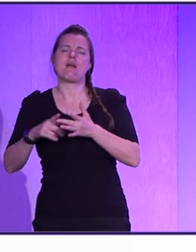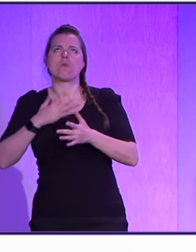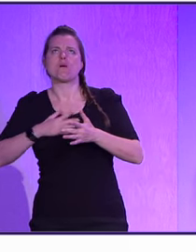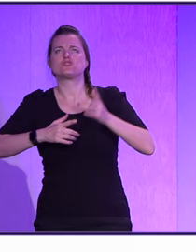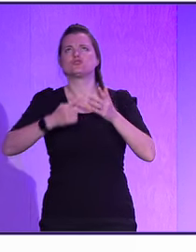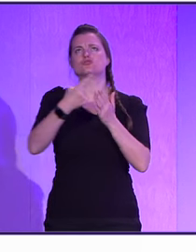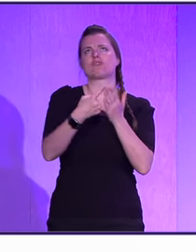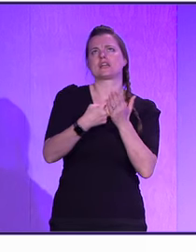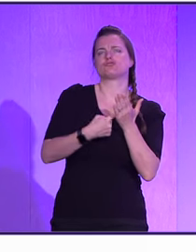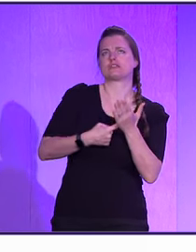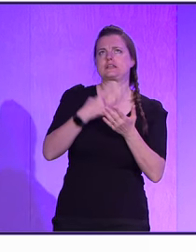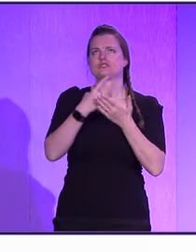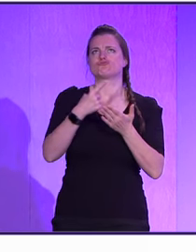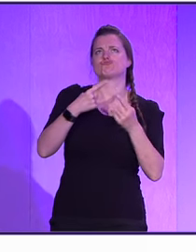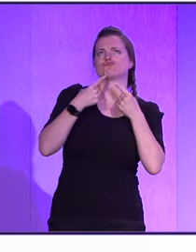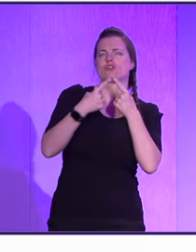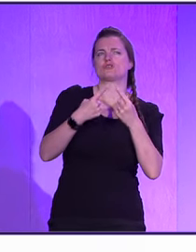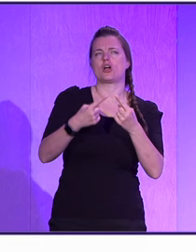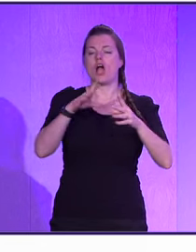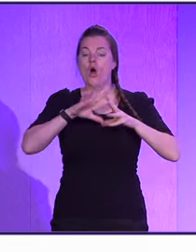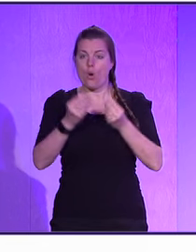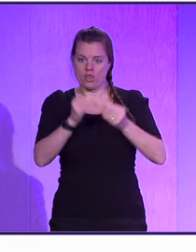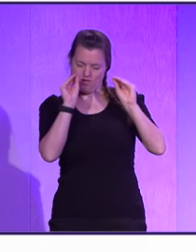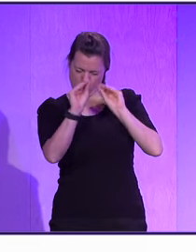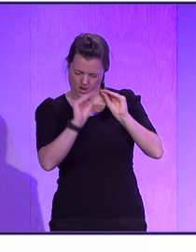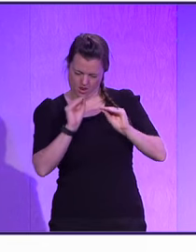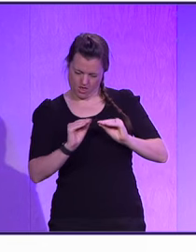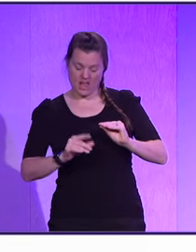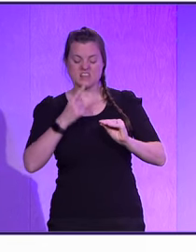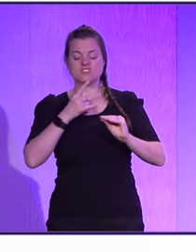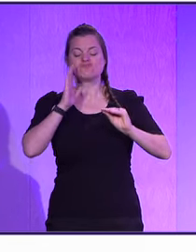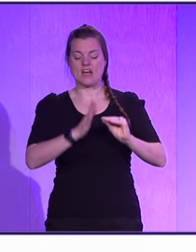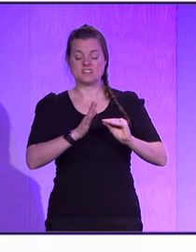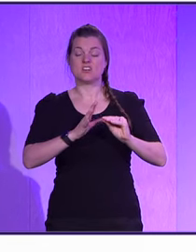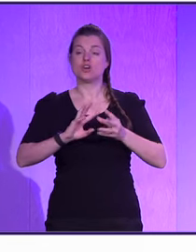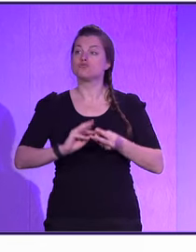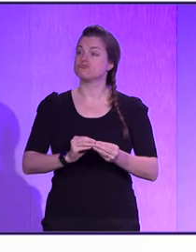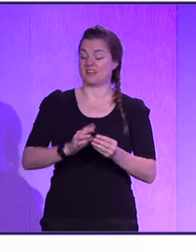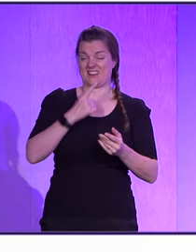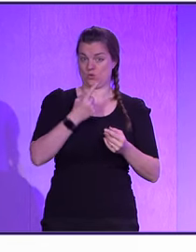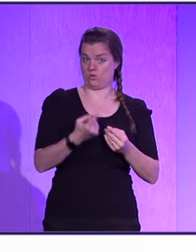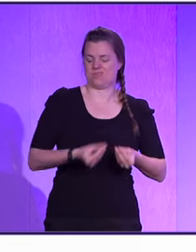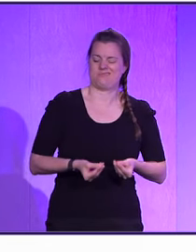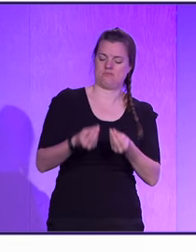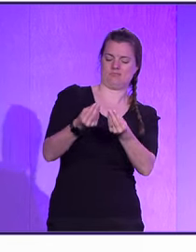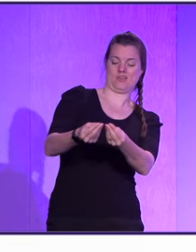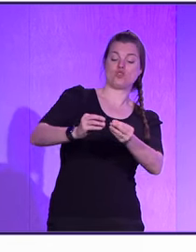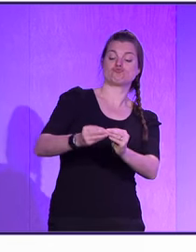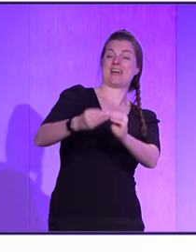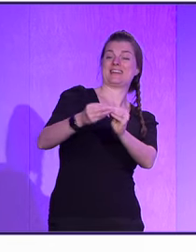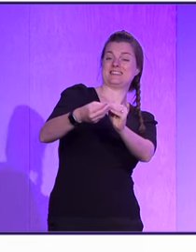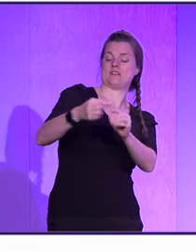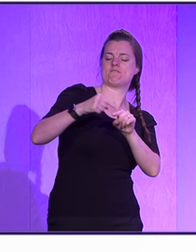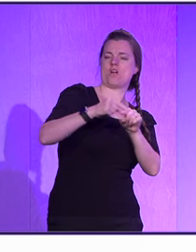this is my directory structure, all the things that I've used to do my job. And then I say, just create it according to the specs, this